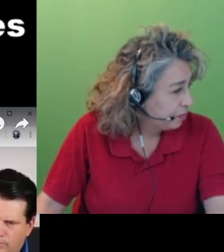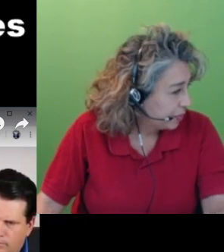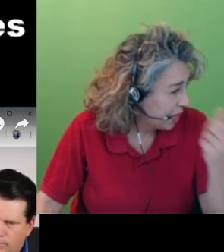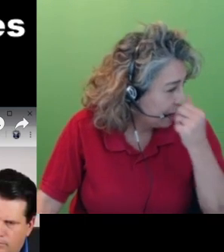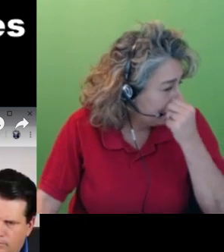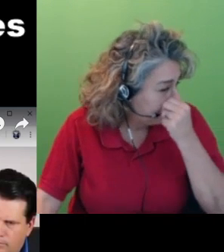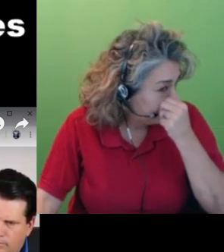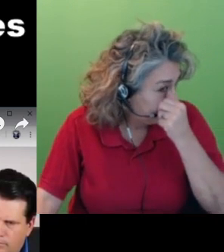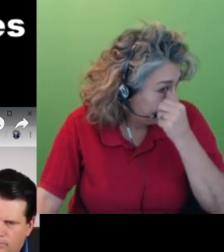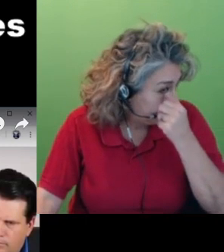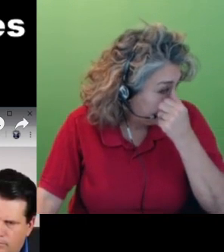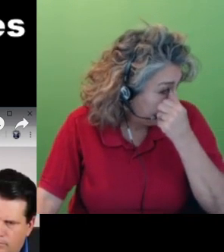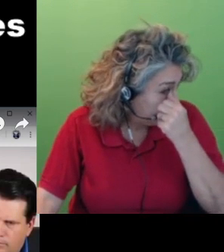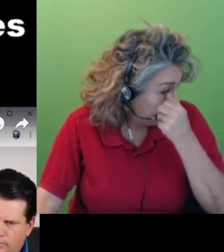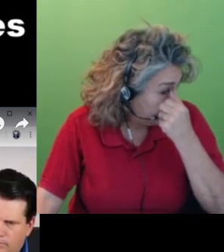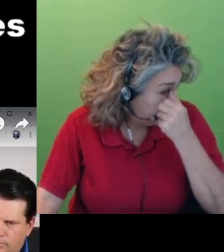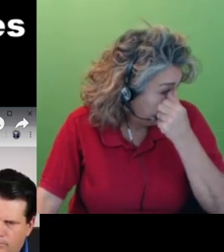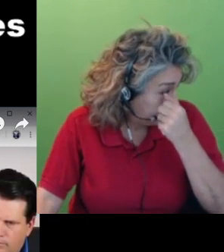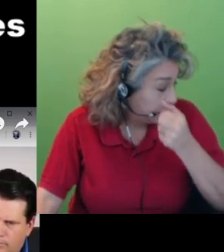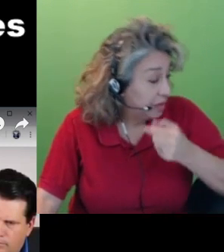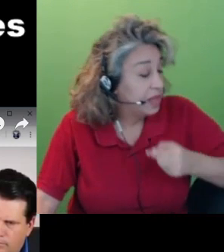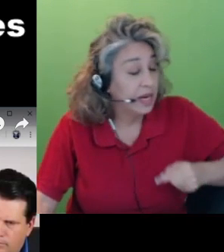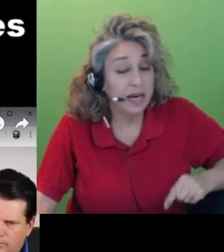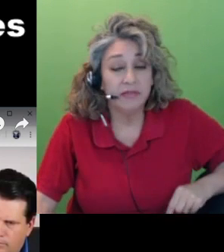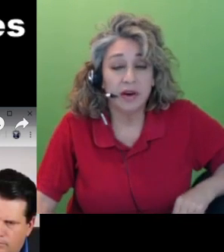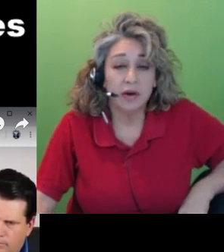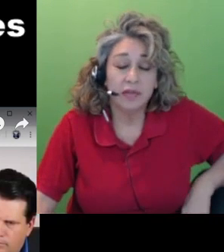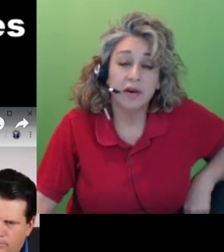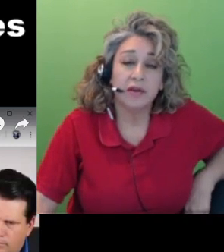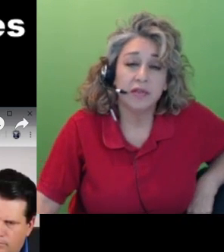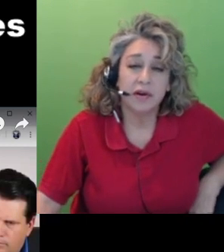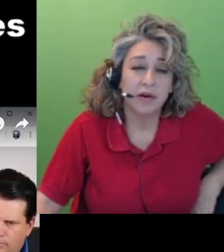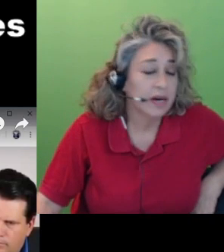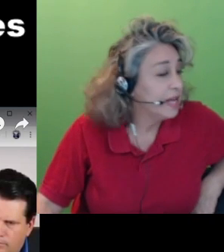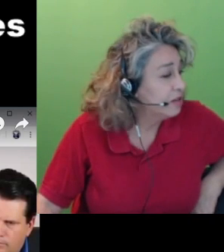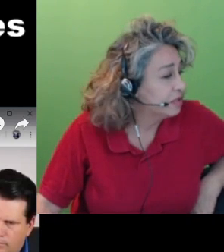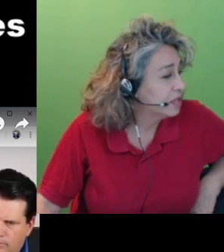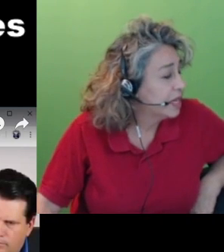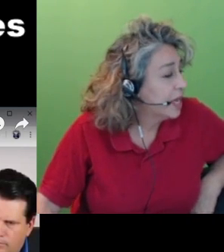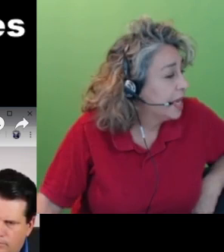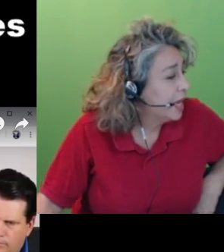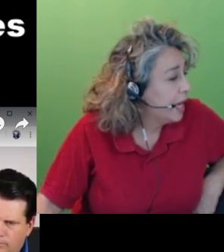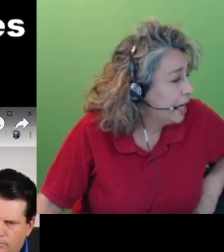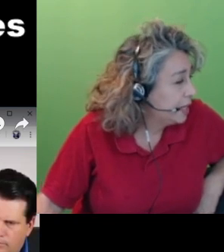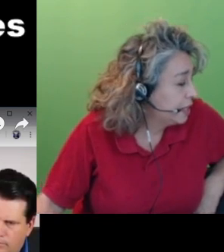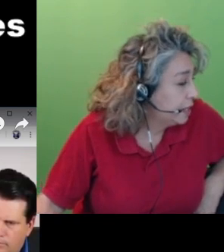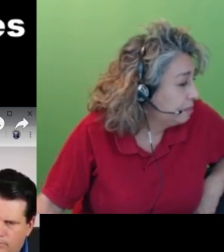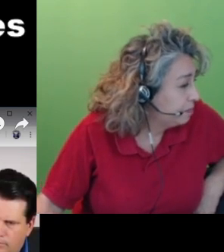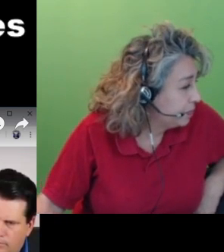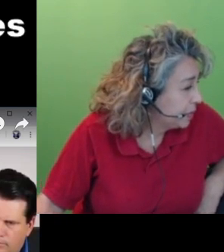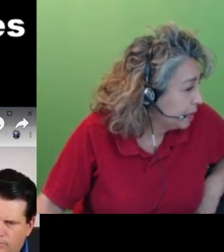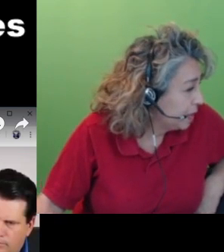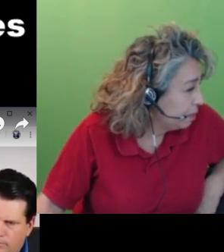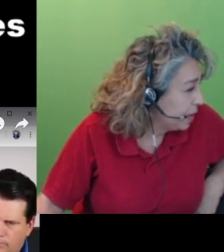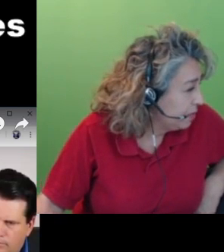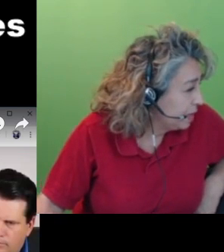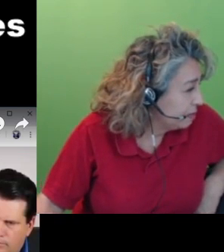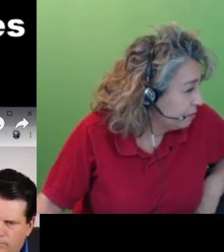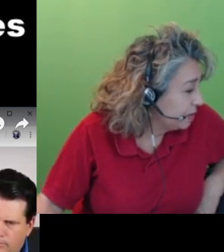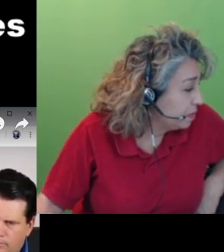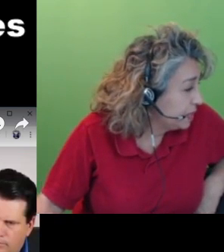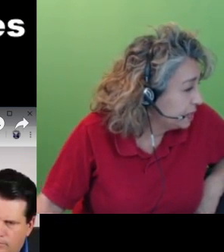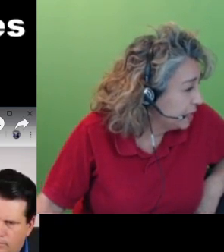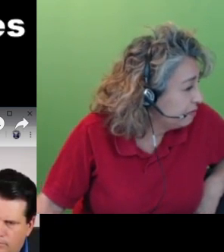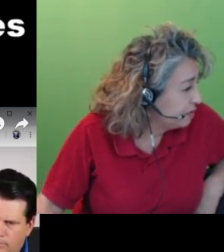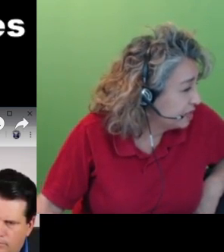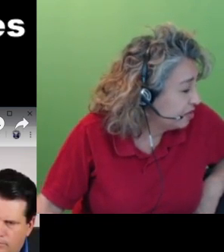um that love their their their leaders and um apparently